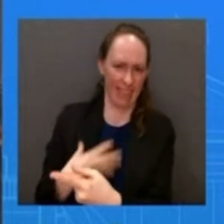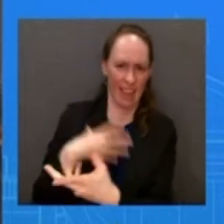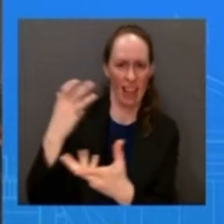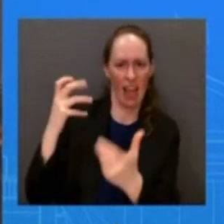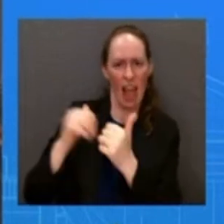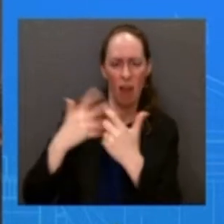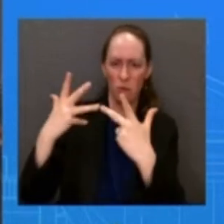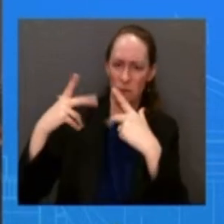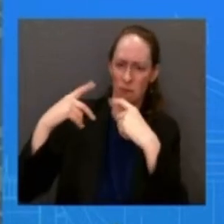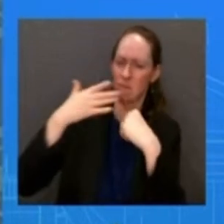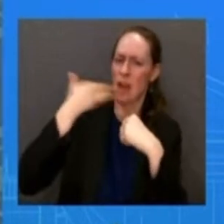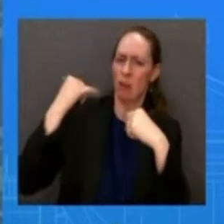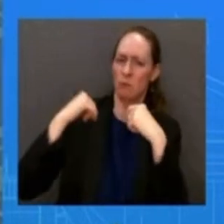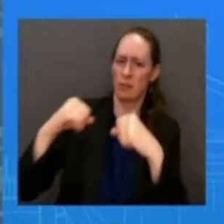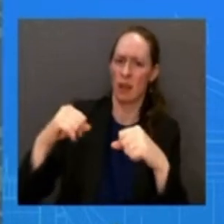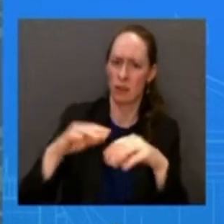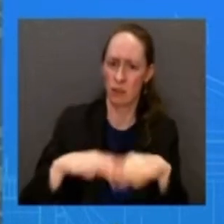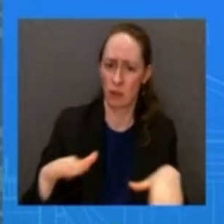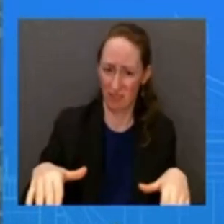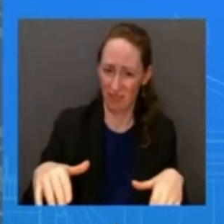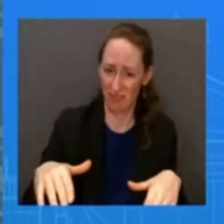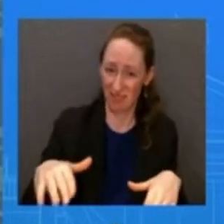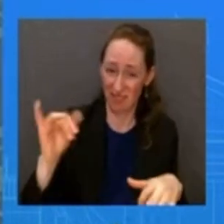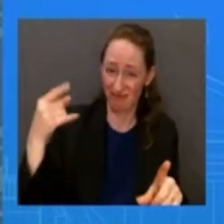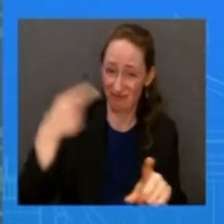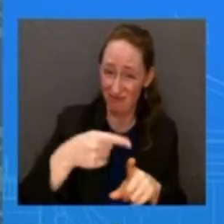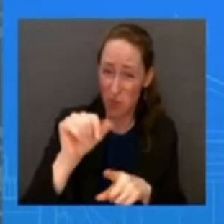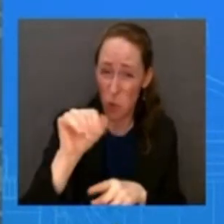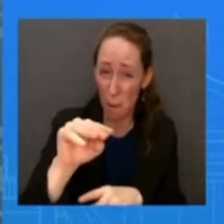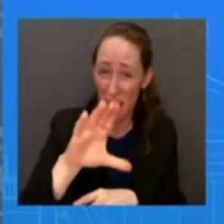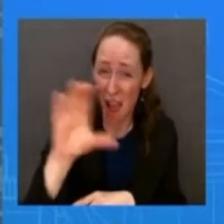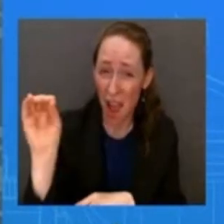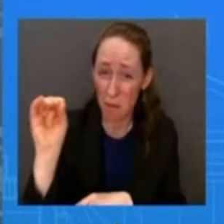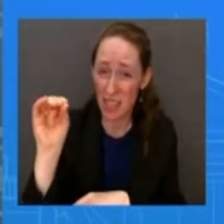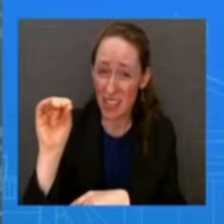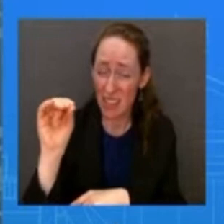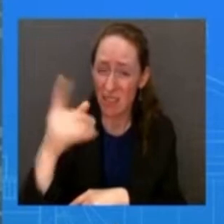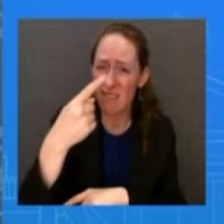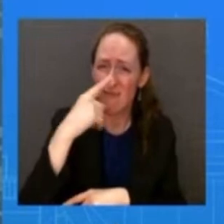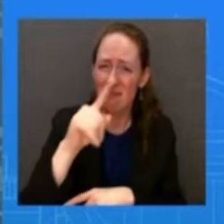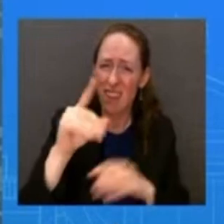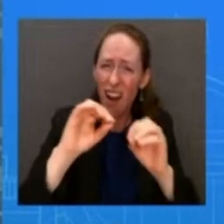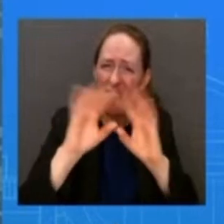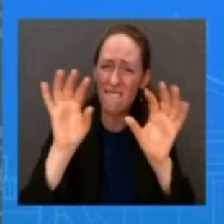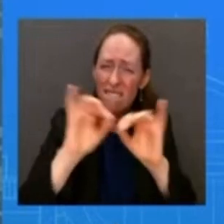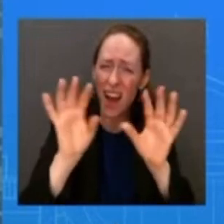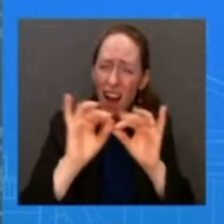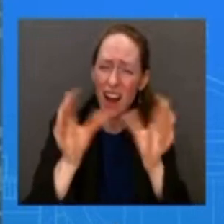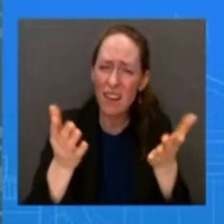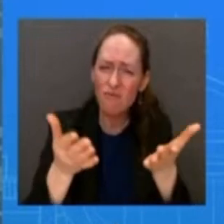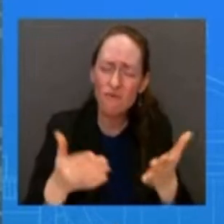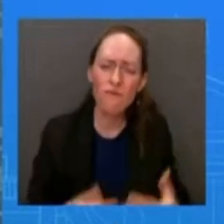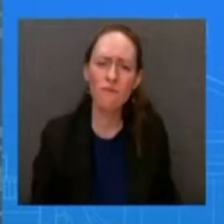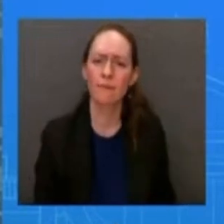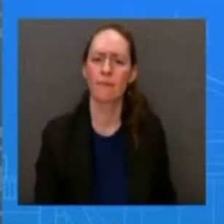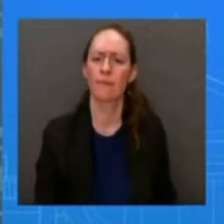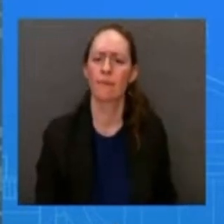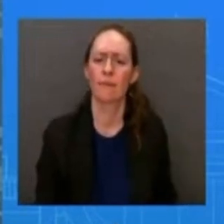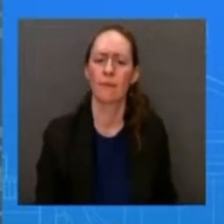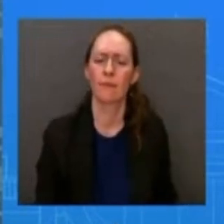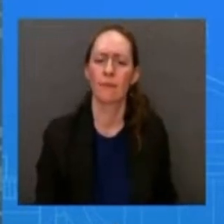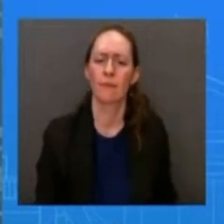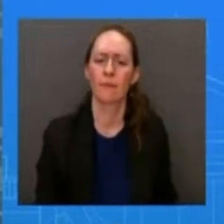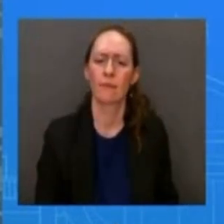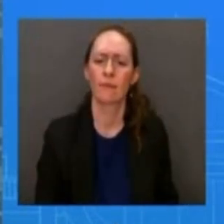president's well the president has been always very clear about reforming 230 we've been very very clear about that uh reforming the section 230